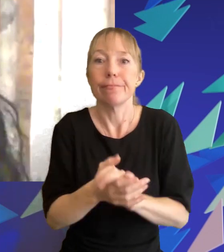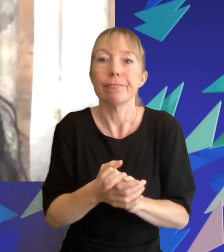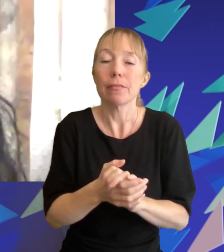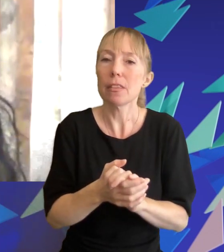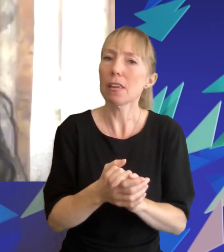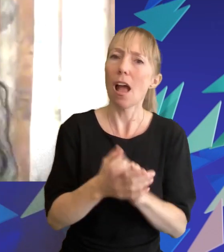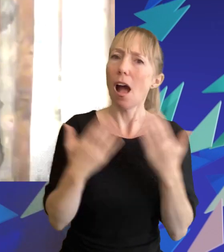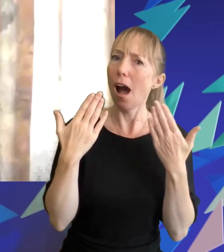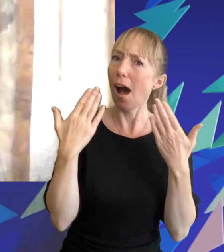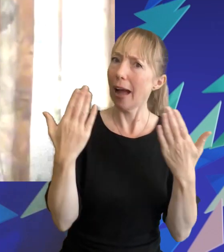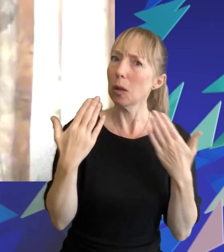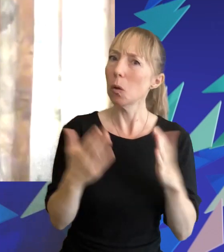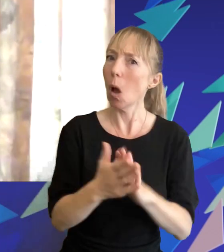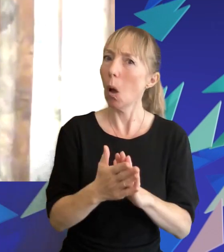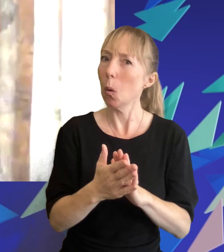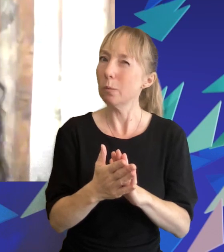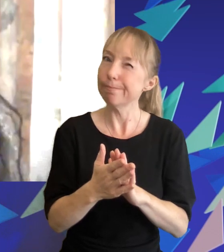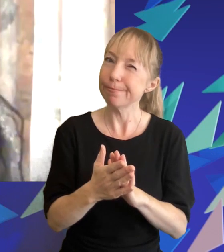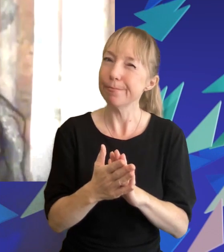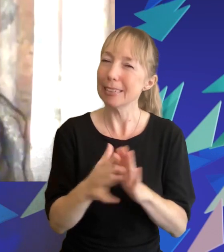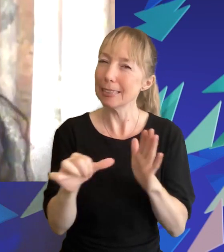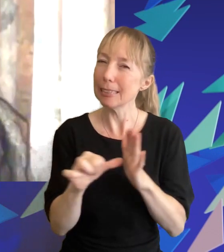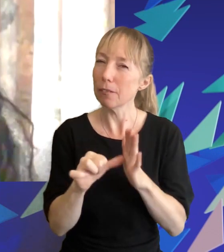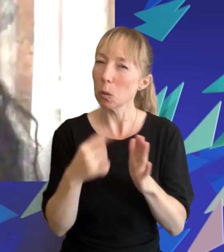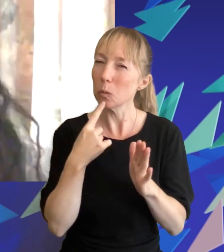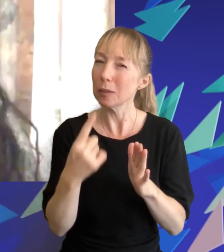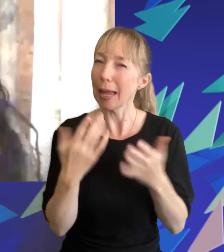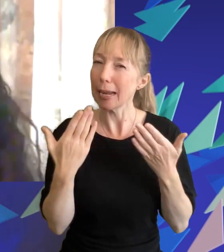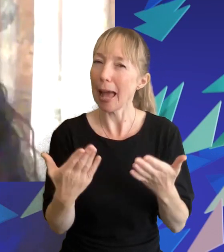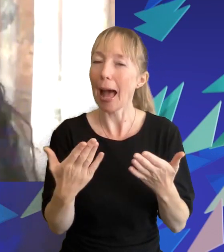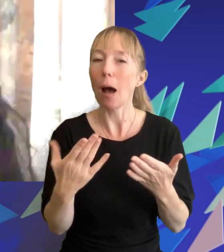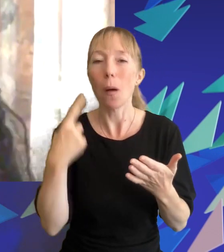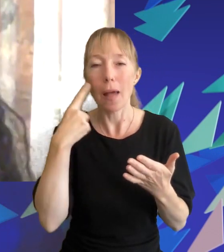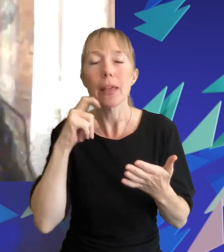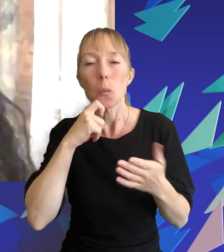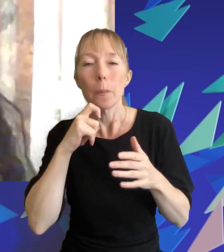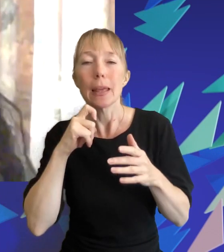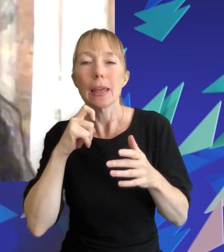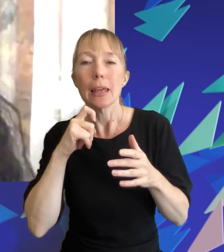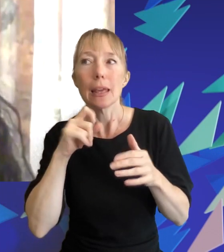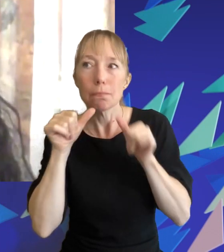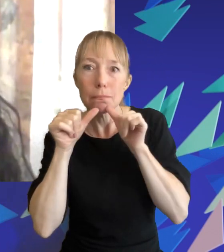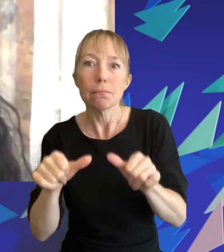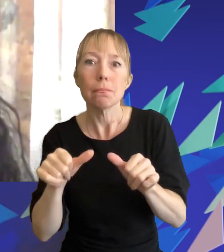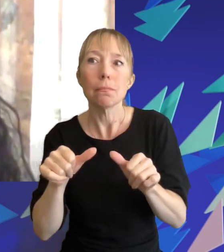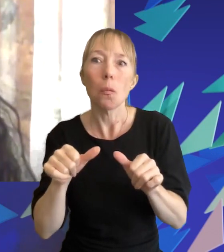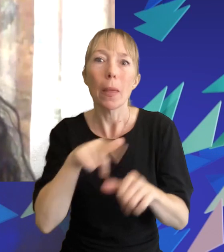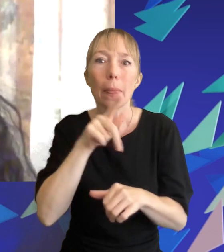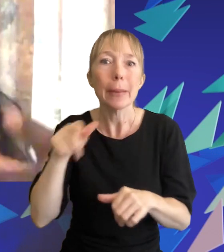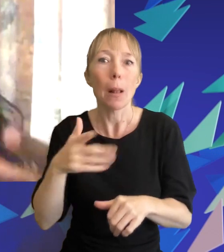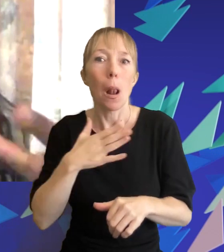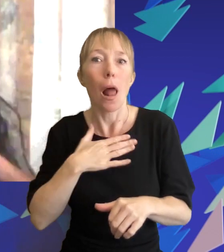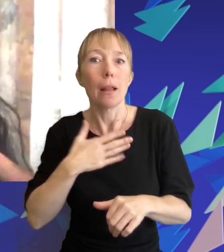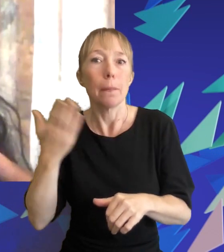i think it's a little early to say but i think it will be popular amongst the fan base whether or not i think it will be popular